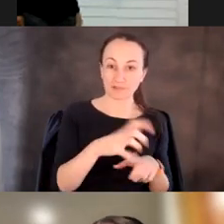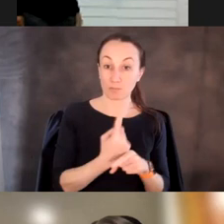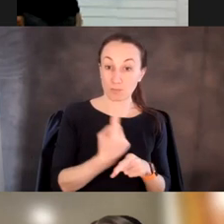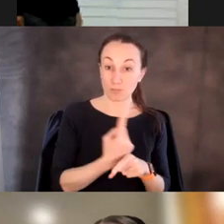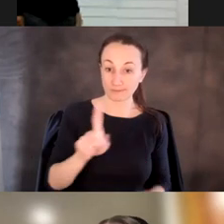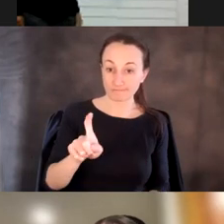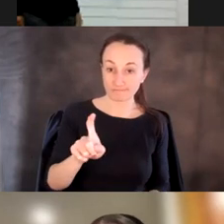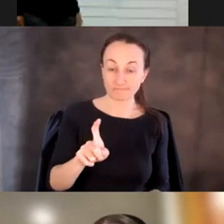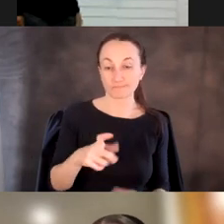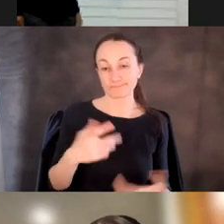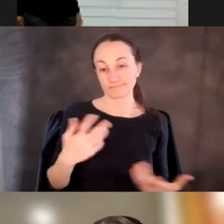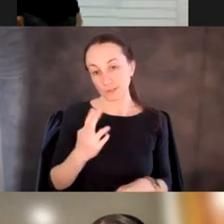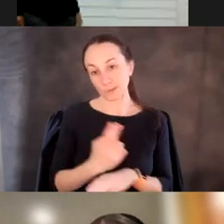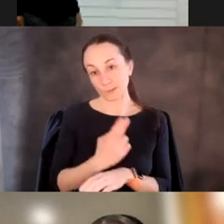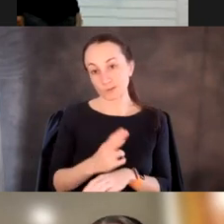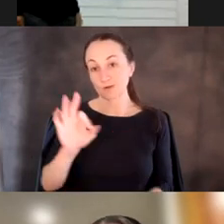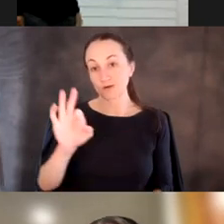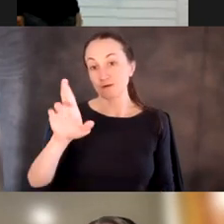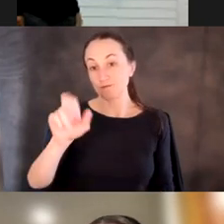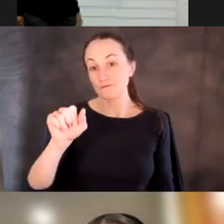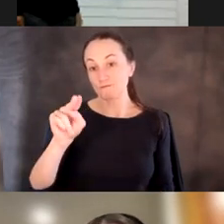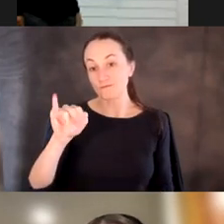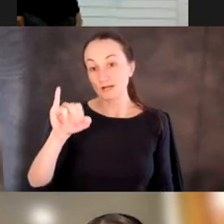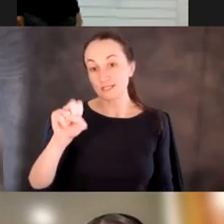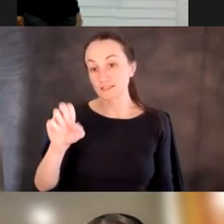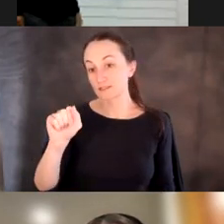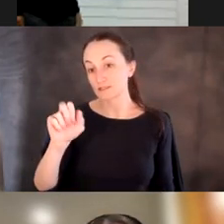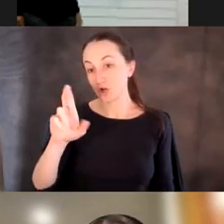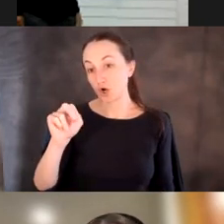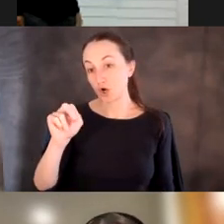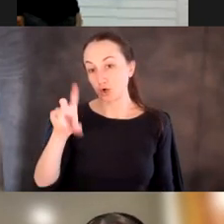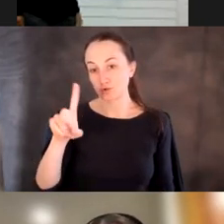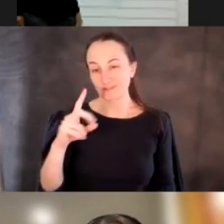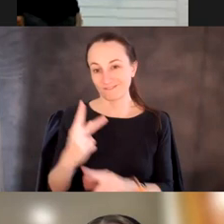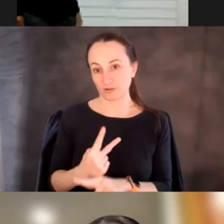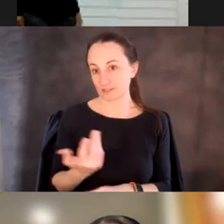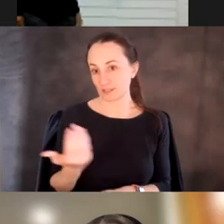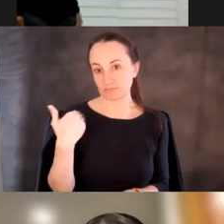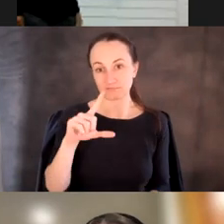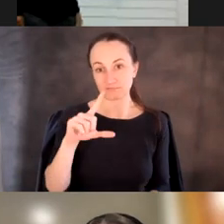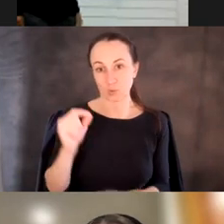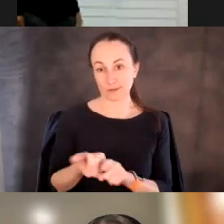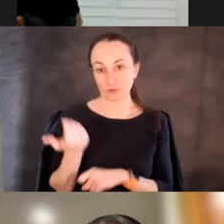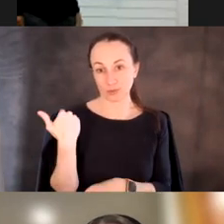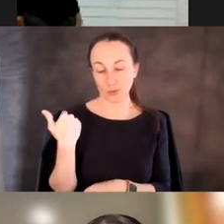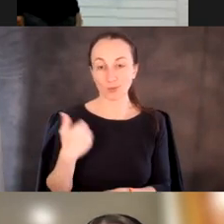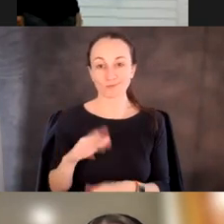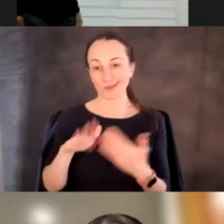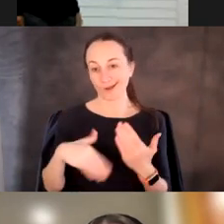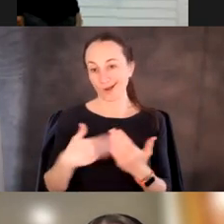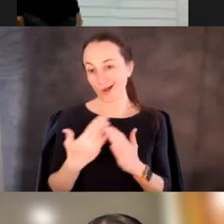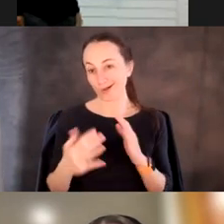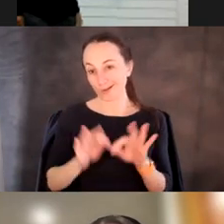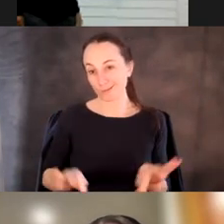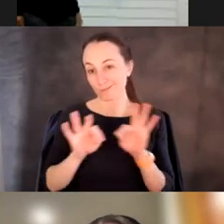Um, as usual, Frances Arnold has us covered, uh, she figured out how to do this 20 years ago, uh, like all, like all important techniques